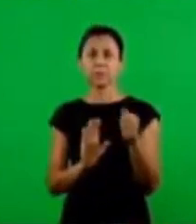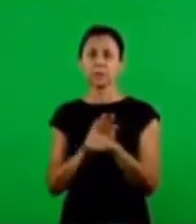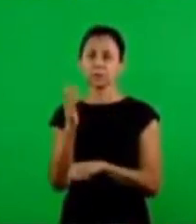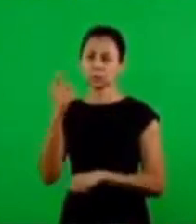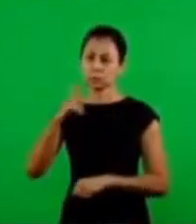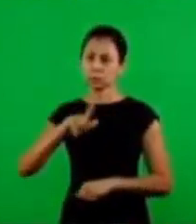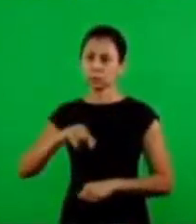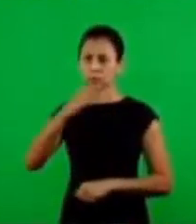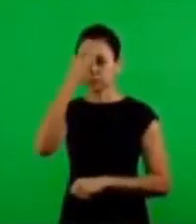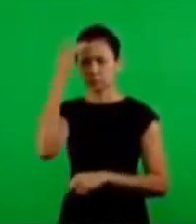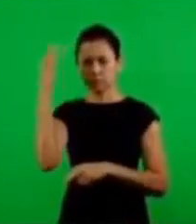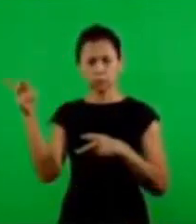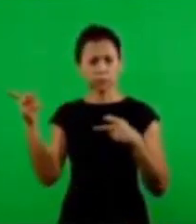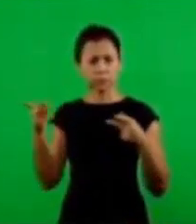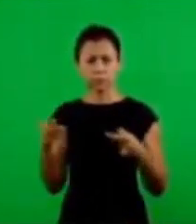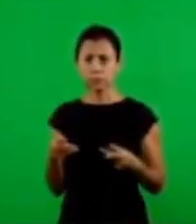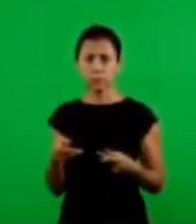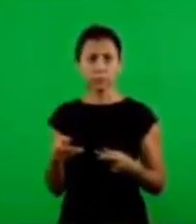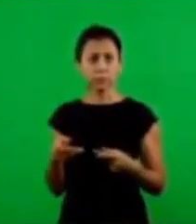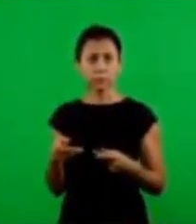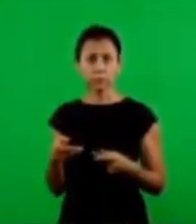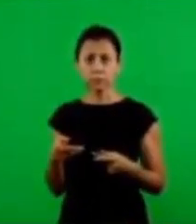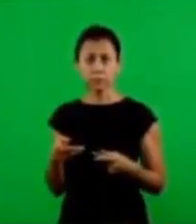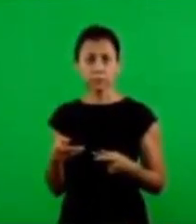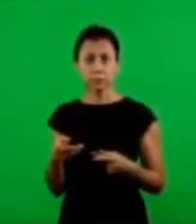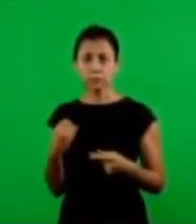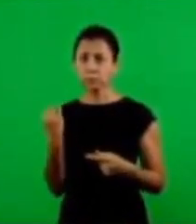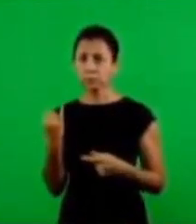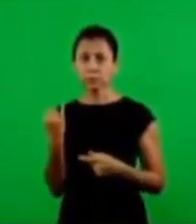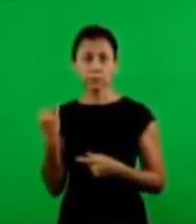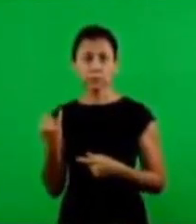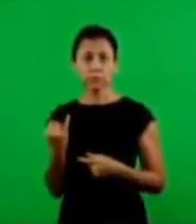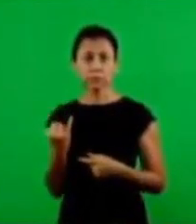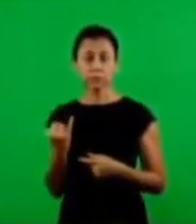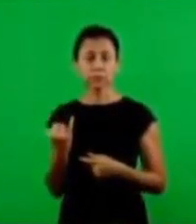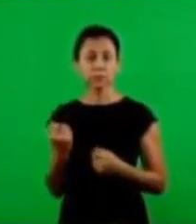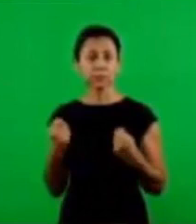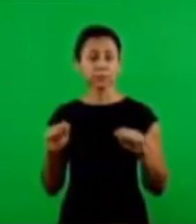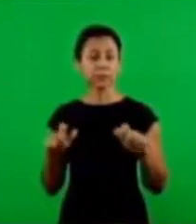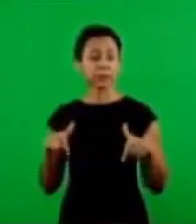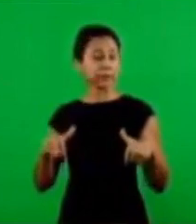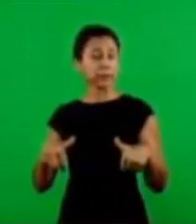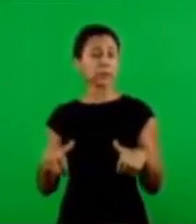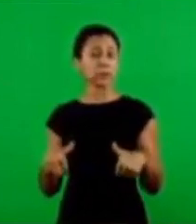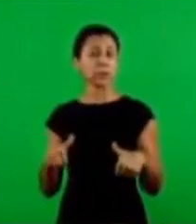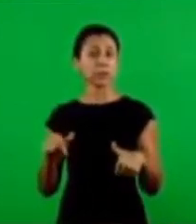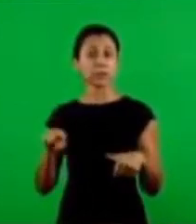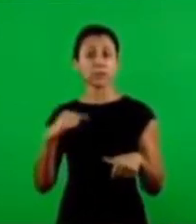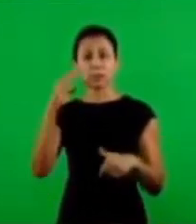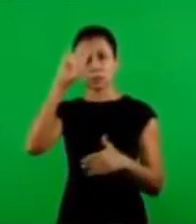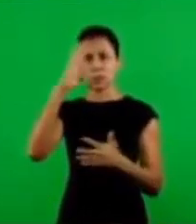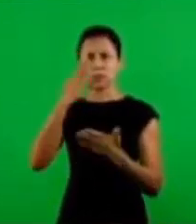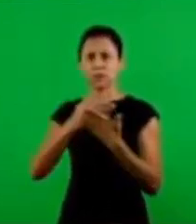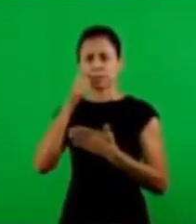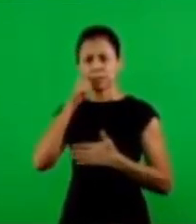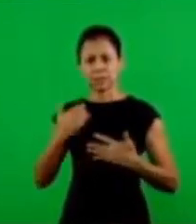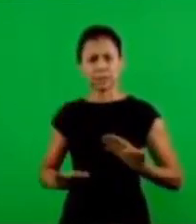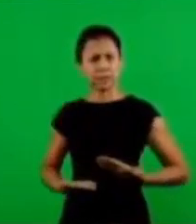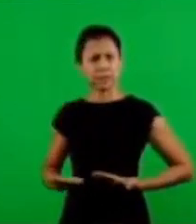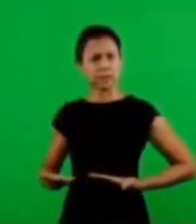school and at night they were all back that's what has to be done we are trusting the